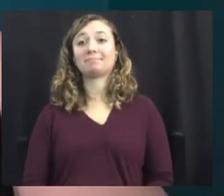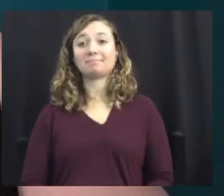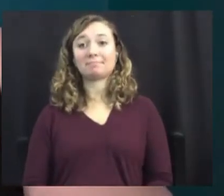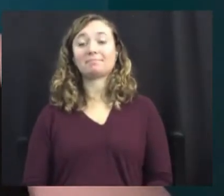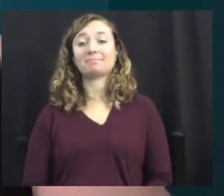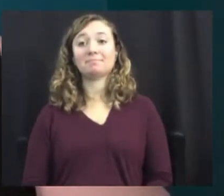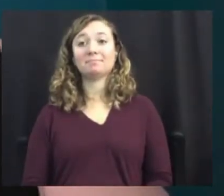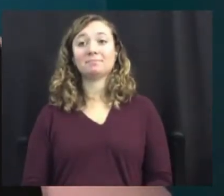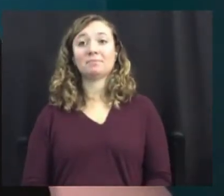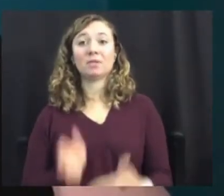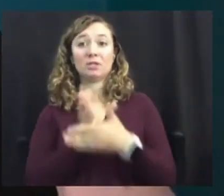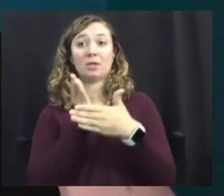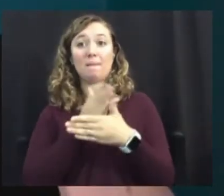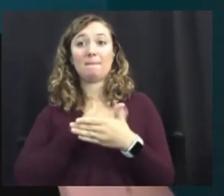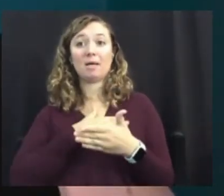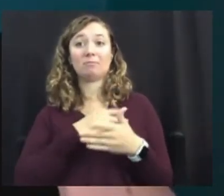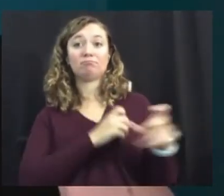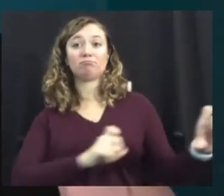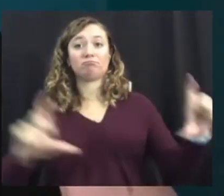I'll go ahead and share my screen.